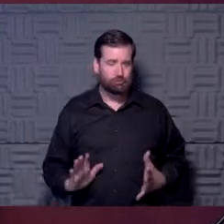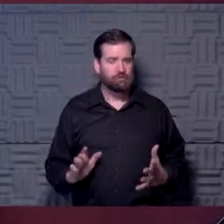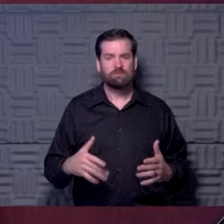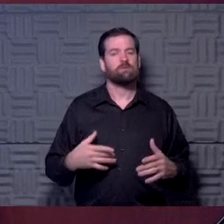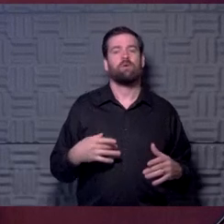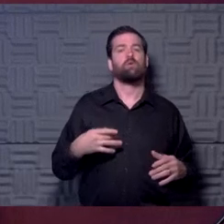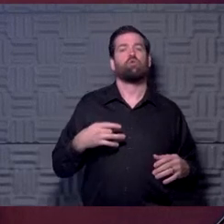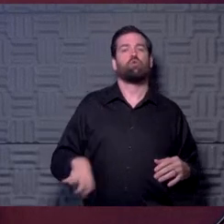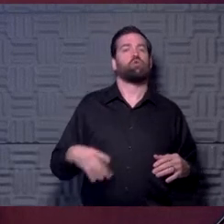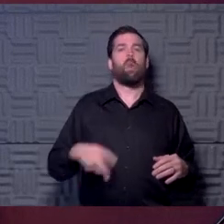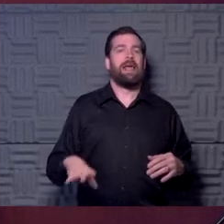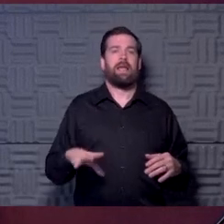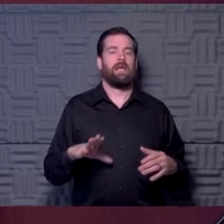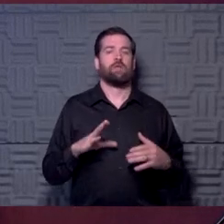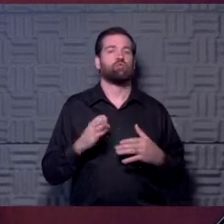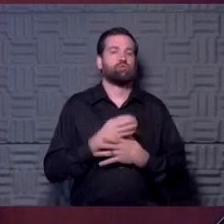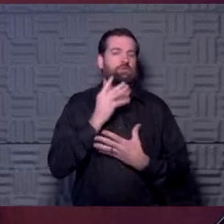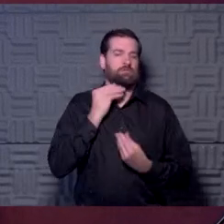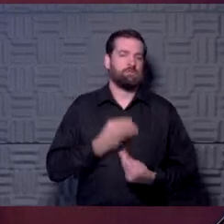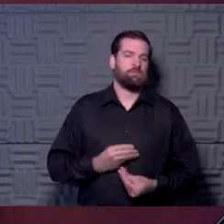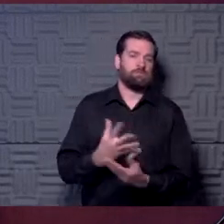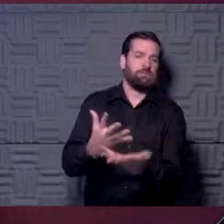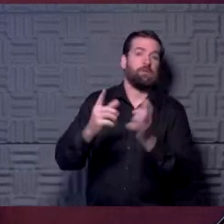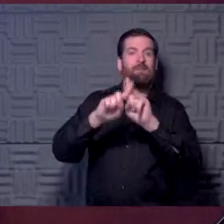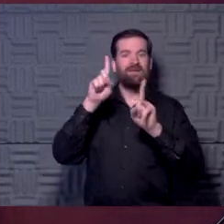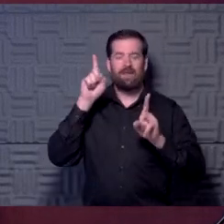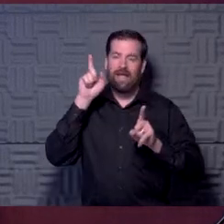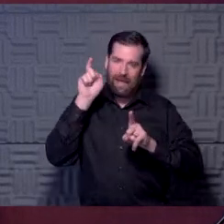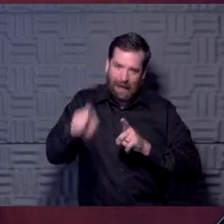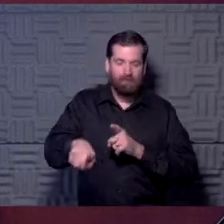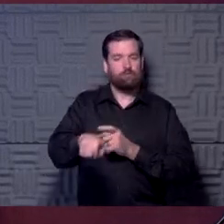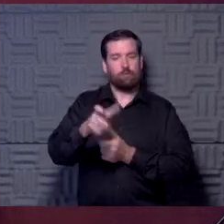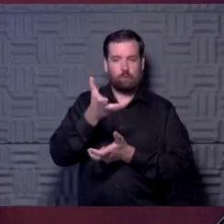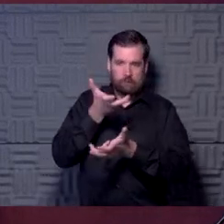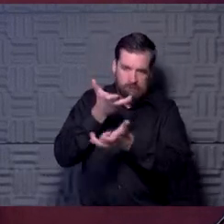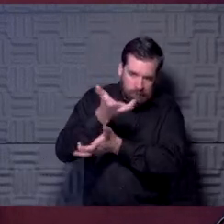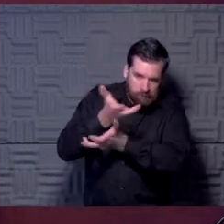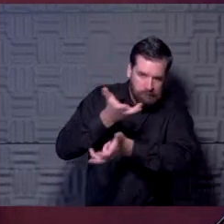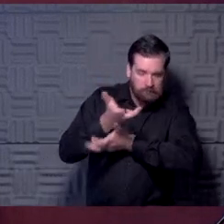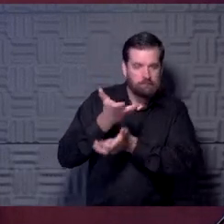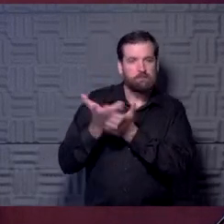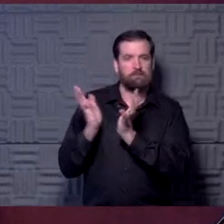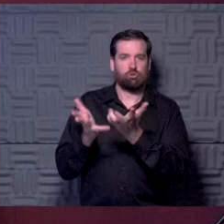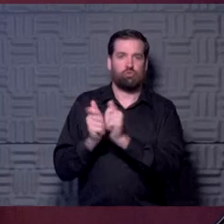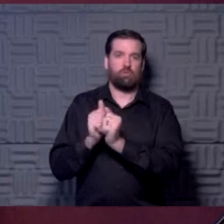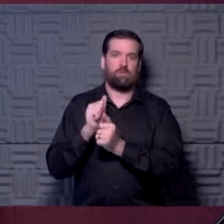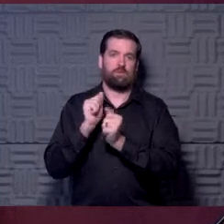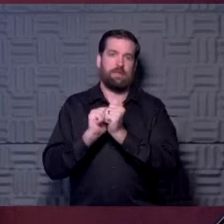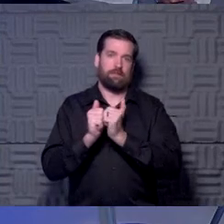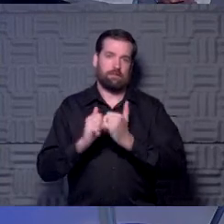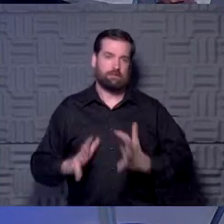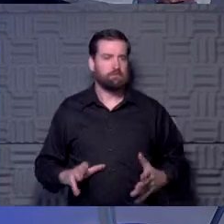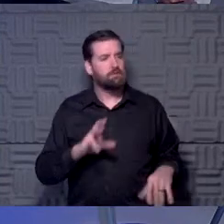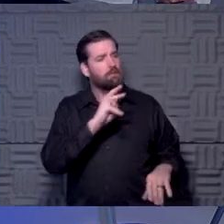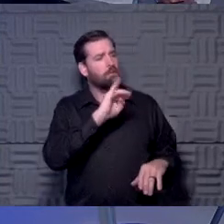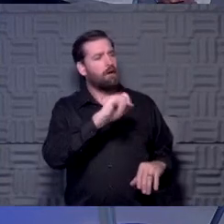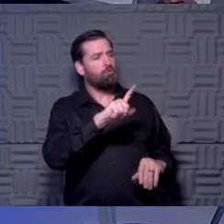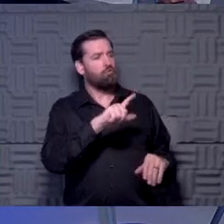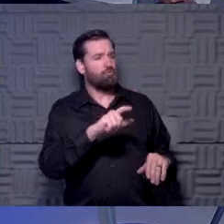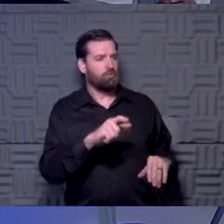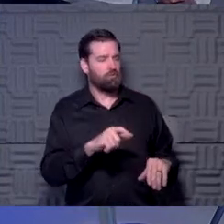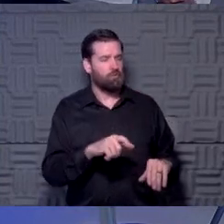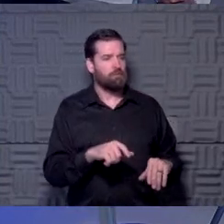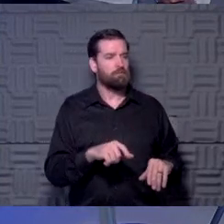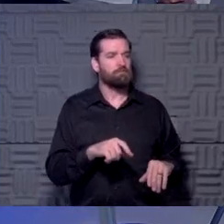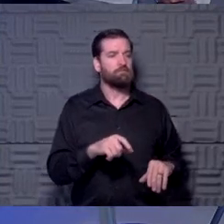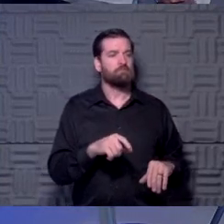always like to share everything. It's hard, but I think you have to go to that every extra step to be vigilant about talking to your athletes. Michael, there's a room for